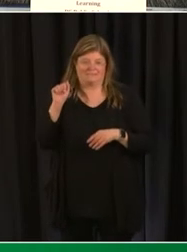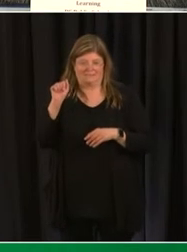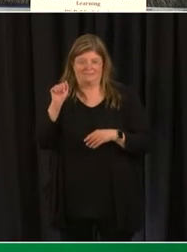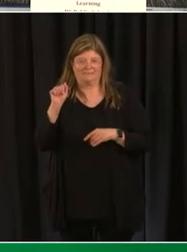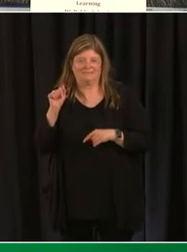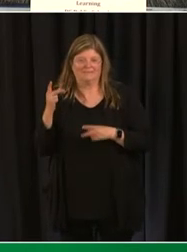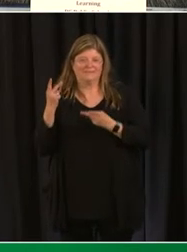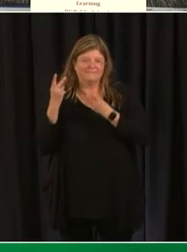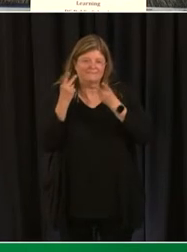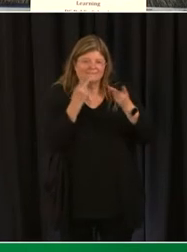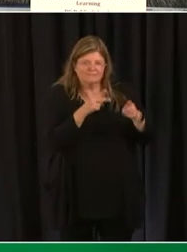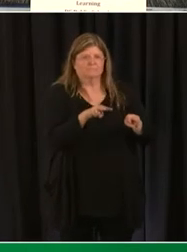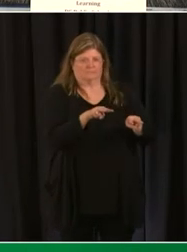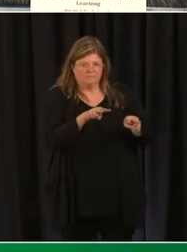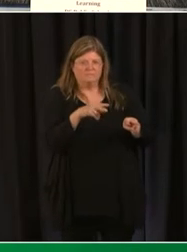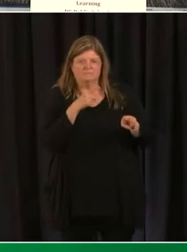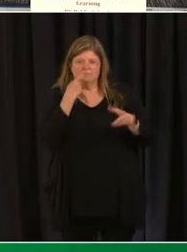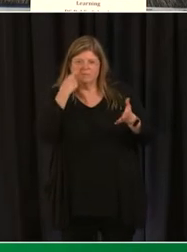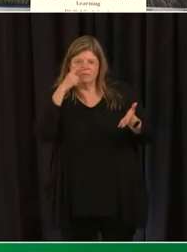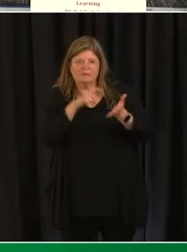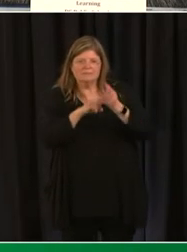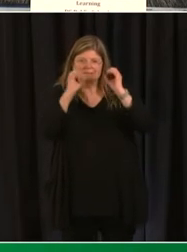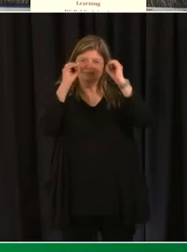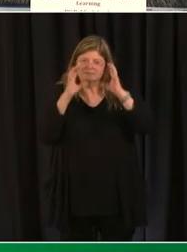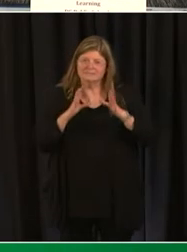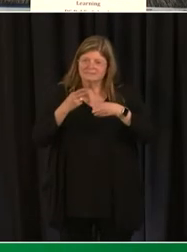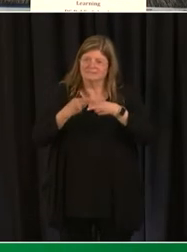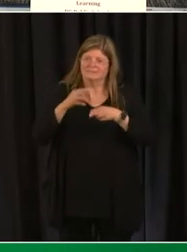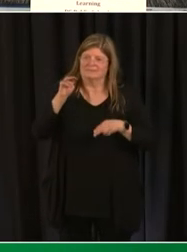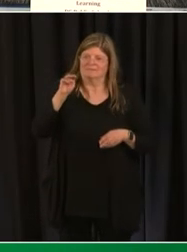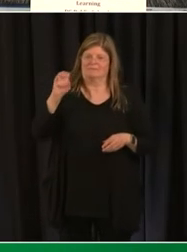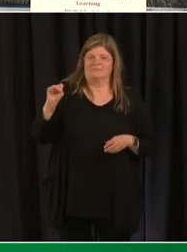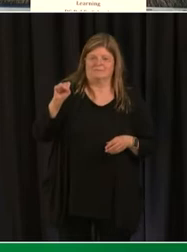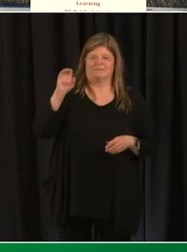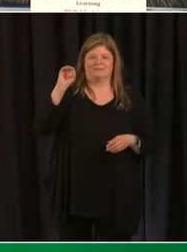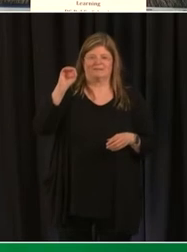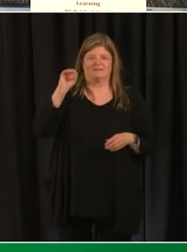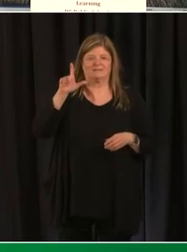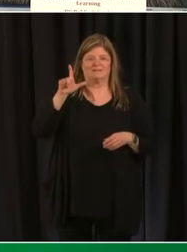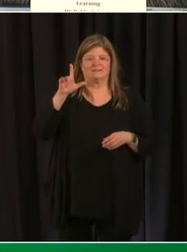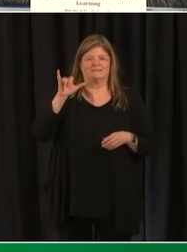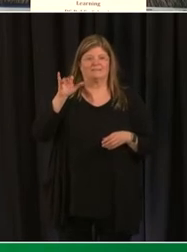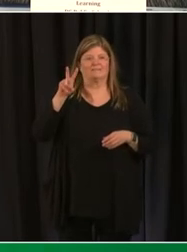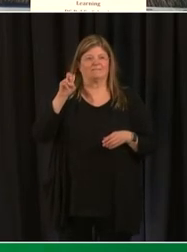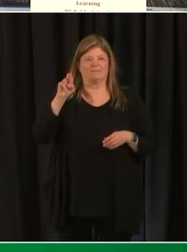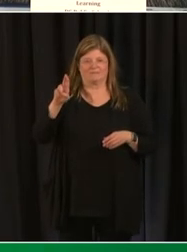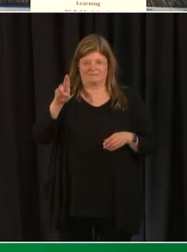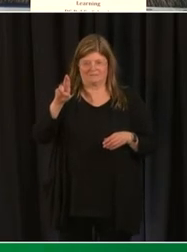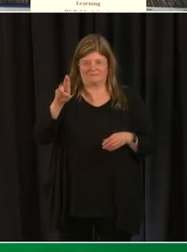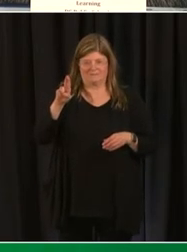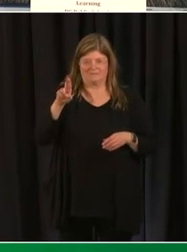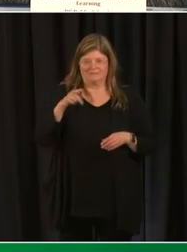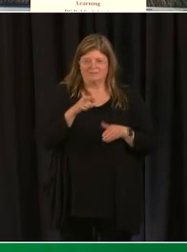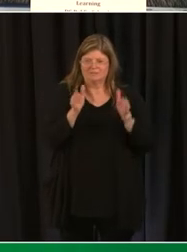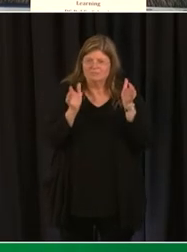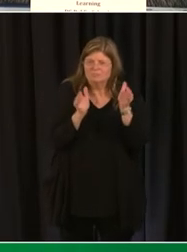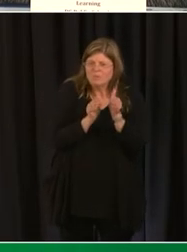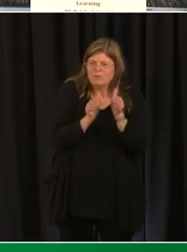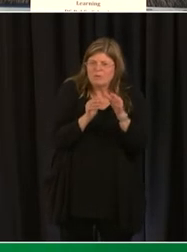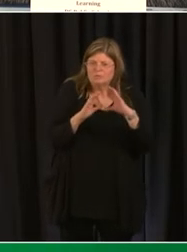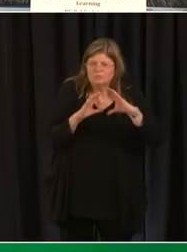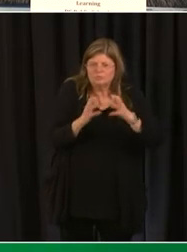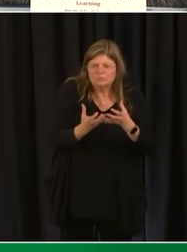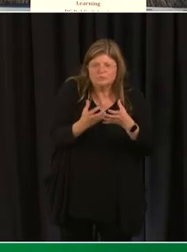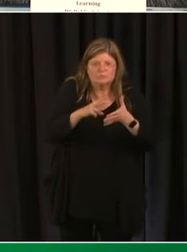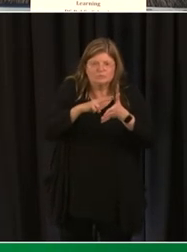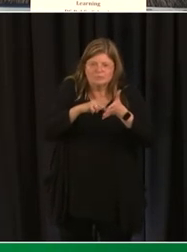was that Miss Oliver as she was doing a small group literacy lesson she actually had engaged the